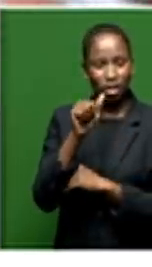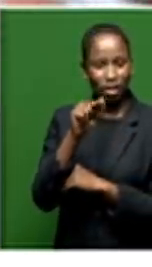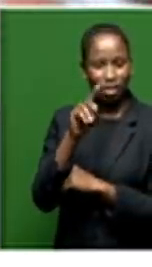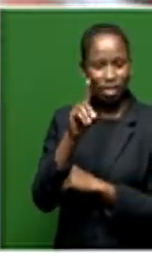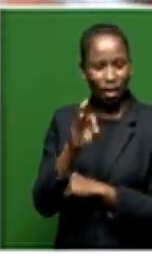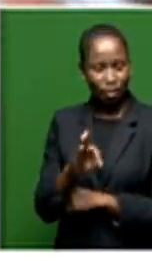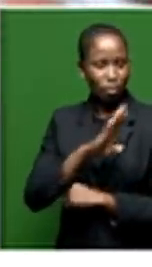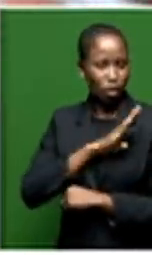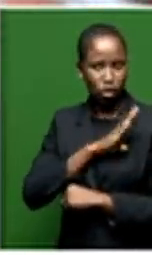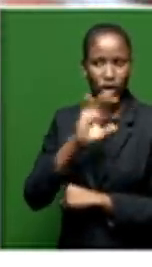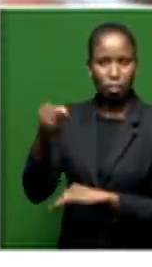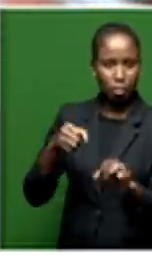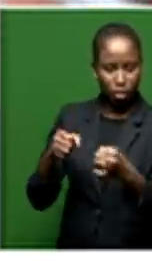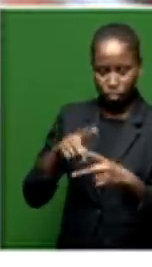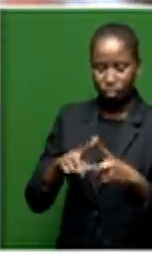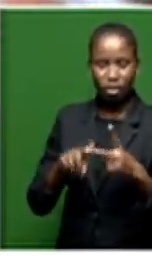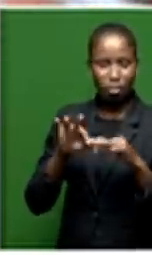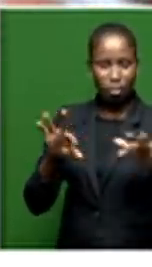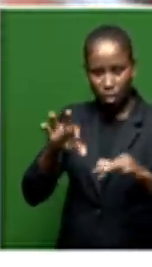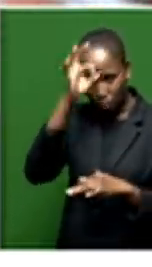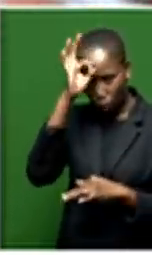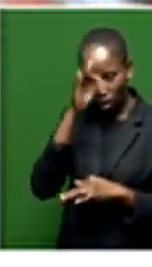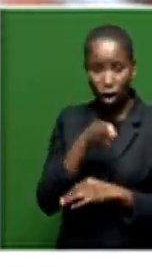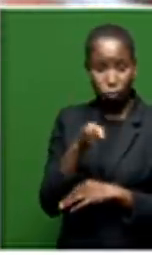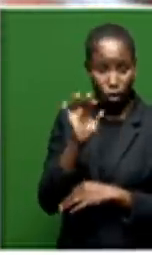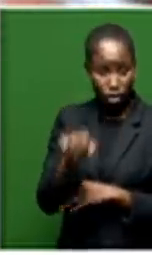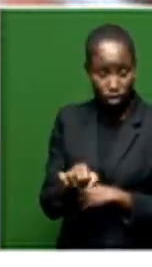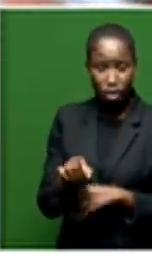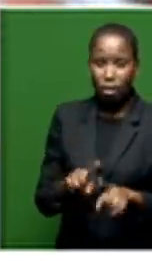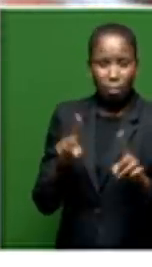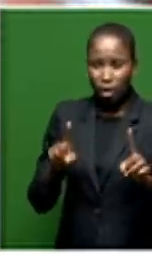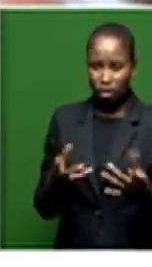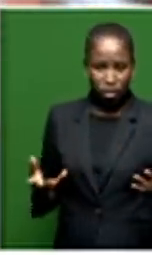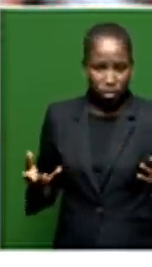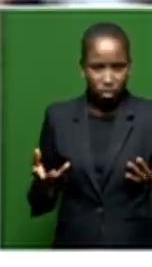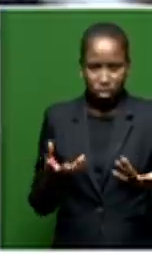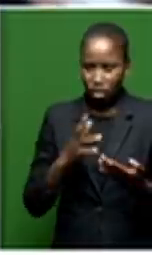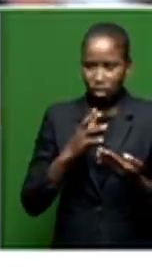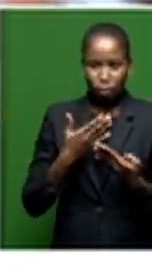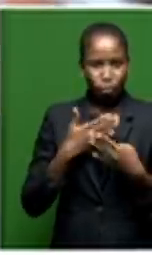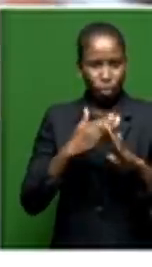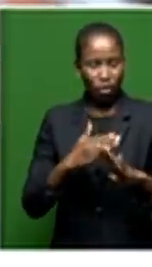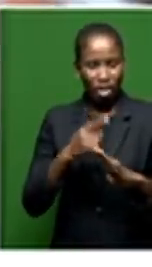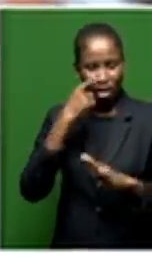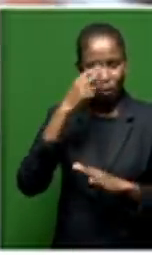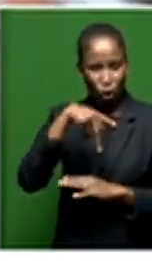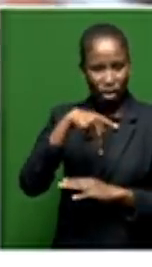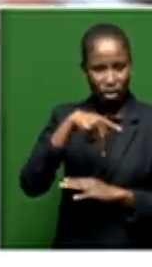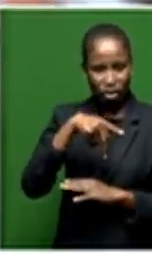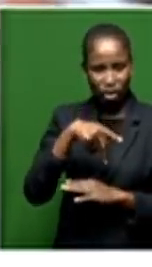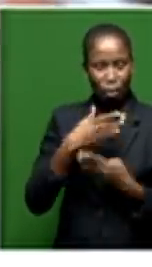and large numbers of police, yet they failed to prevent the Phoenix massacre,